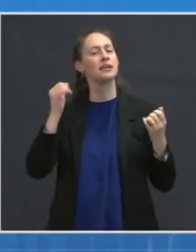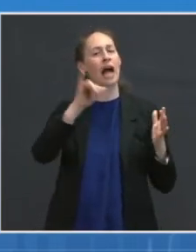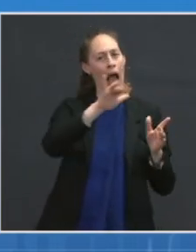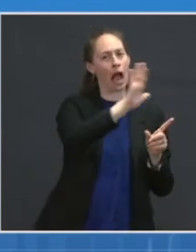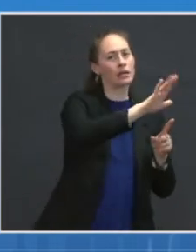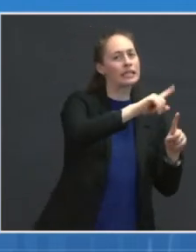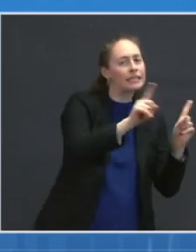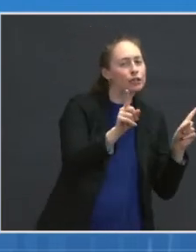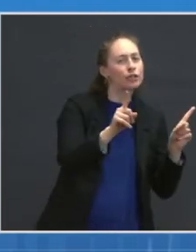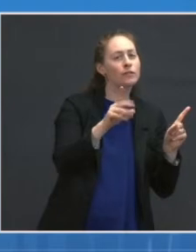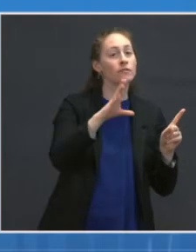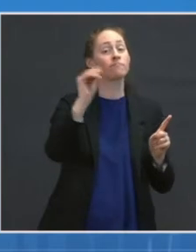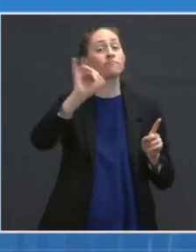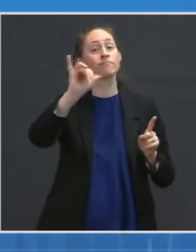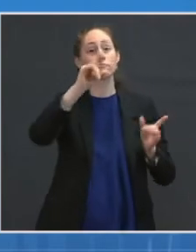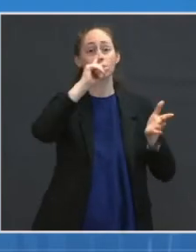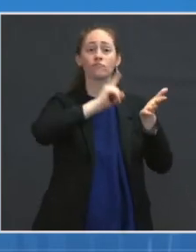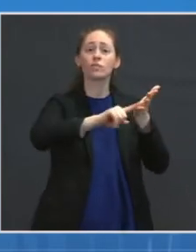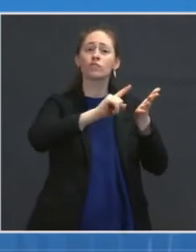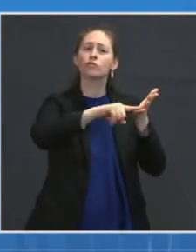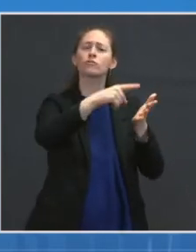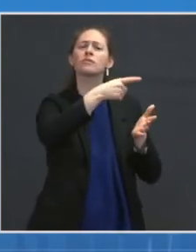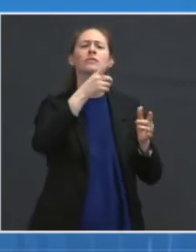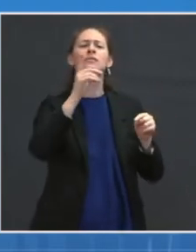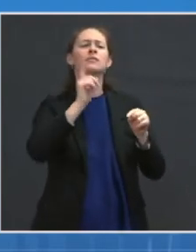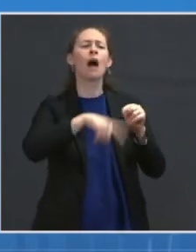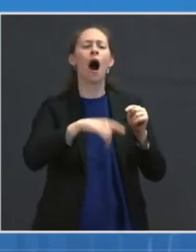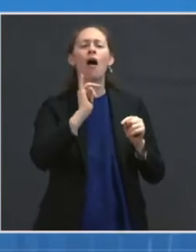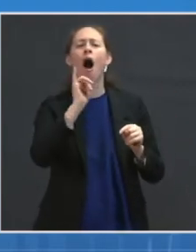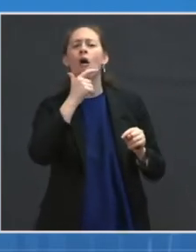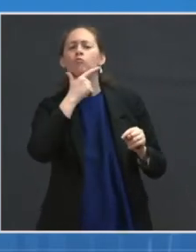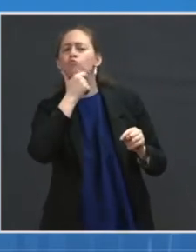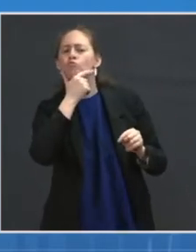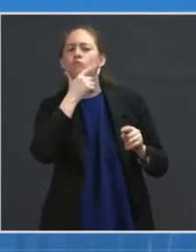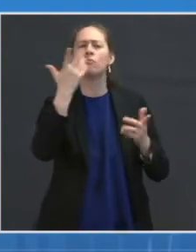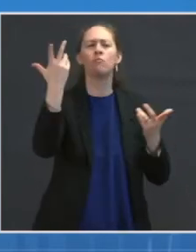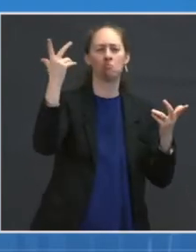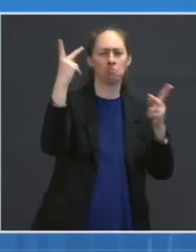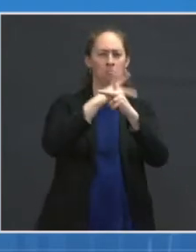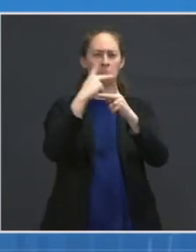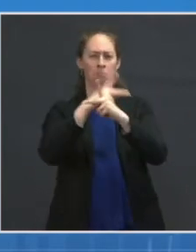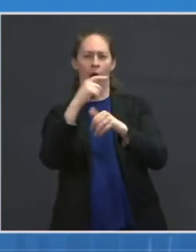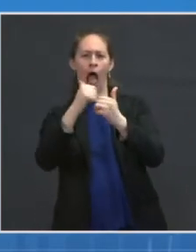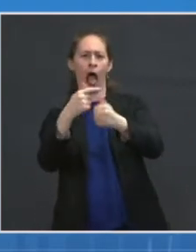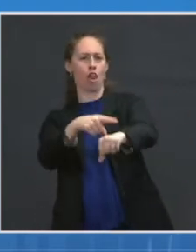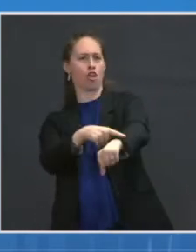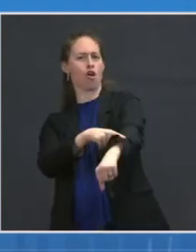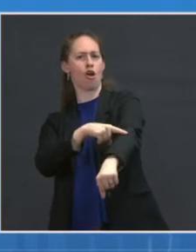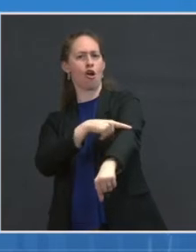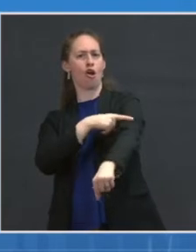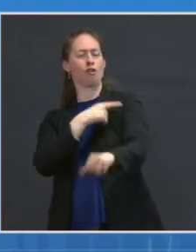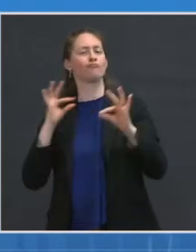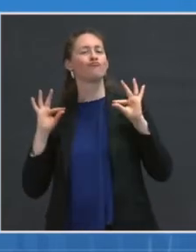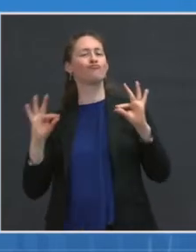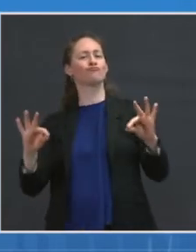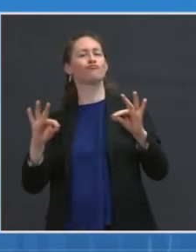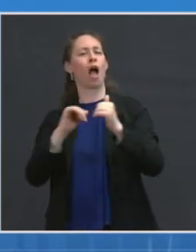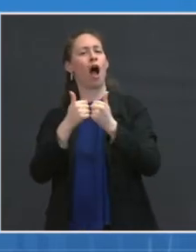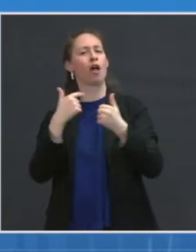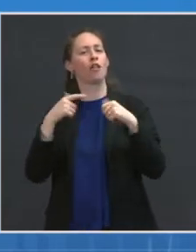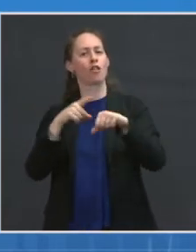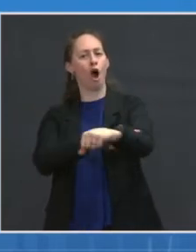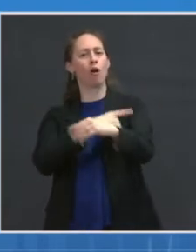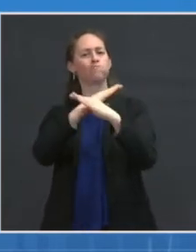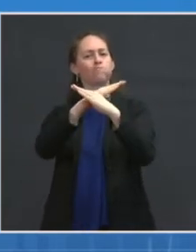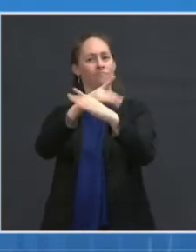how long the protection from one shot would last, as most of the subjects received the second shot.